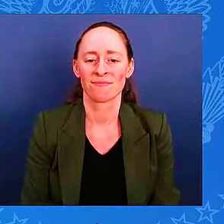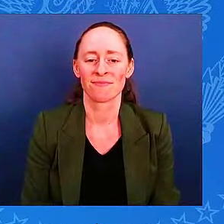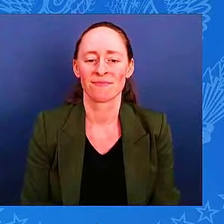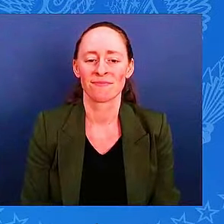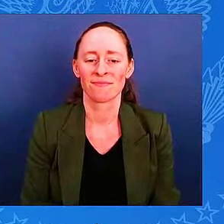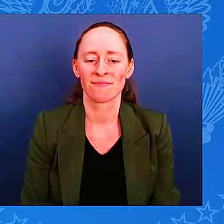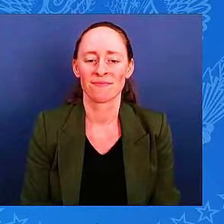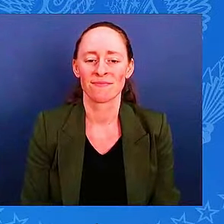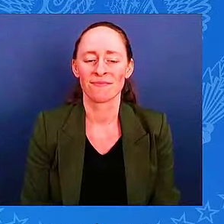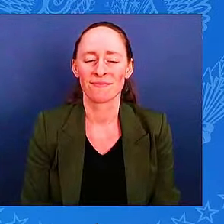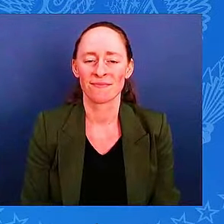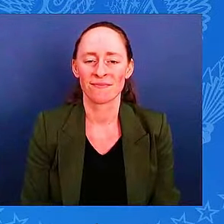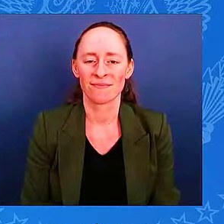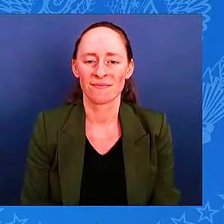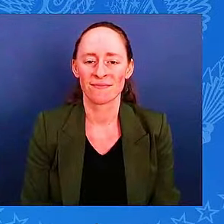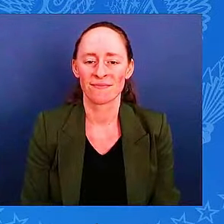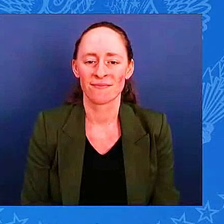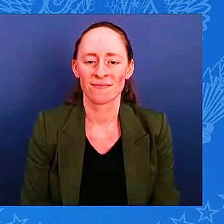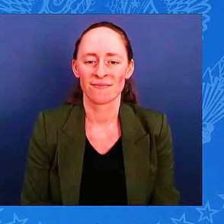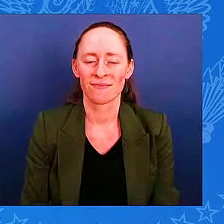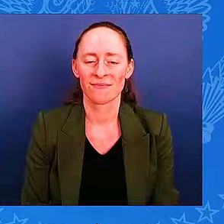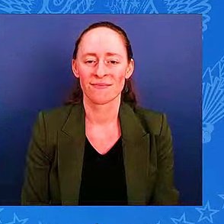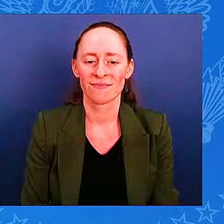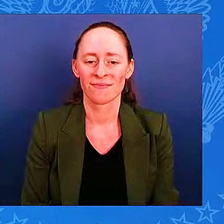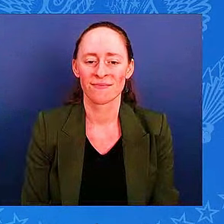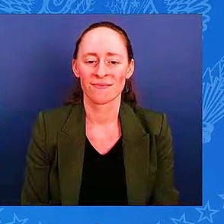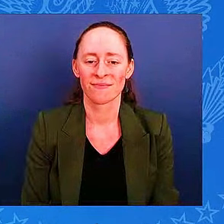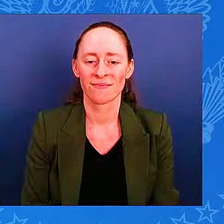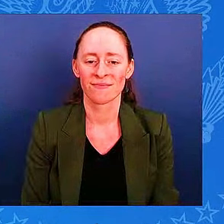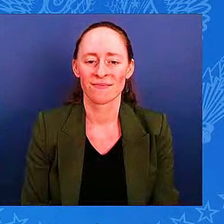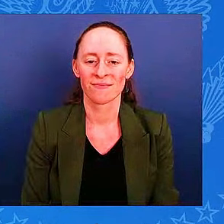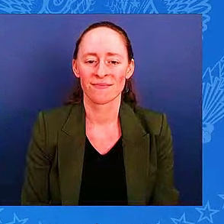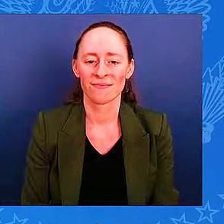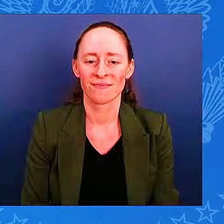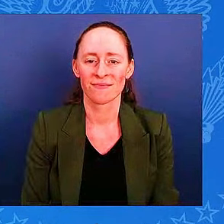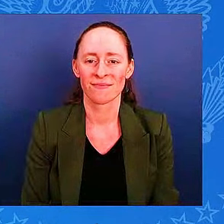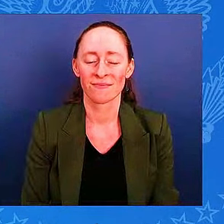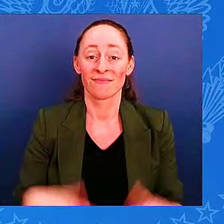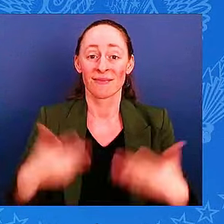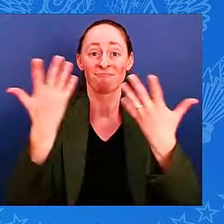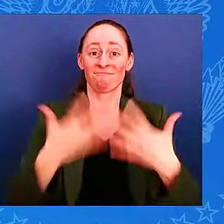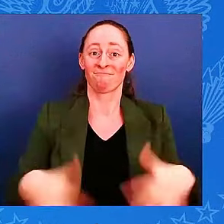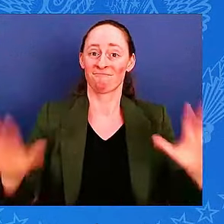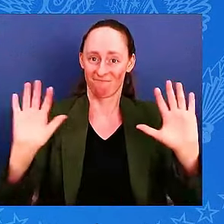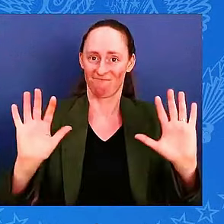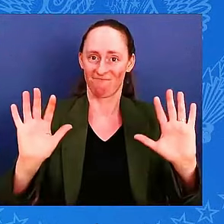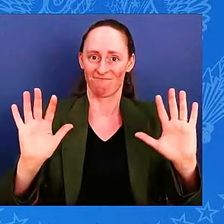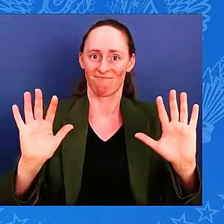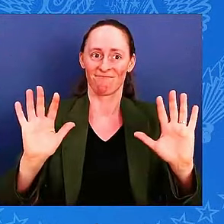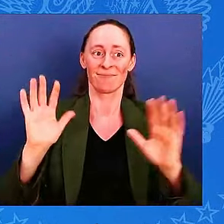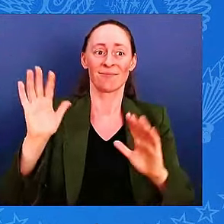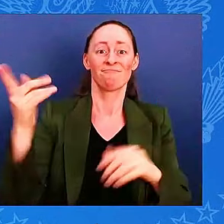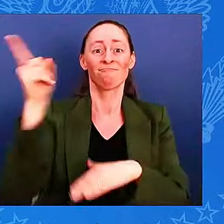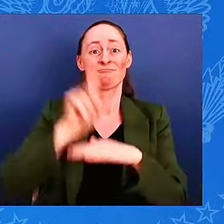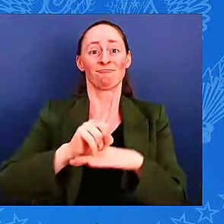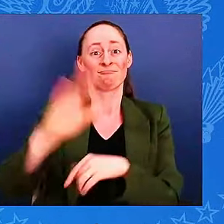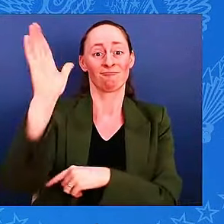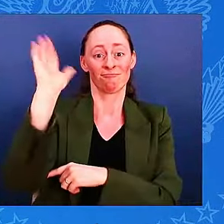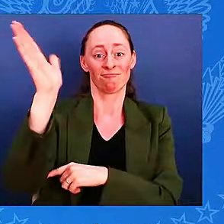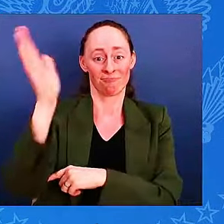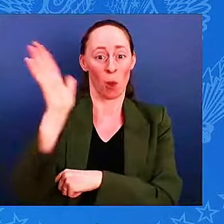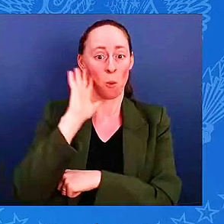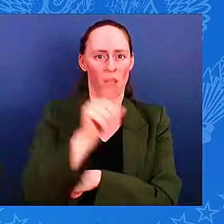Distinguished guests, this concludes the in-person speaking. The virtual program will begin shortly. Thank you.